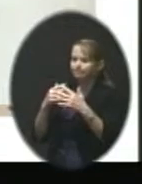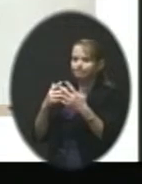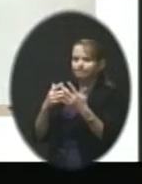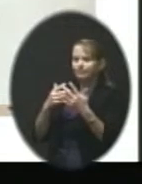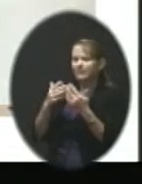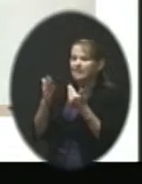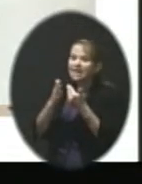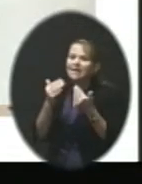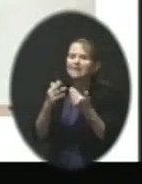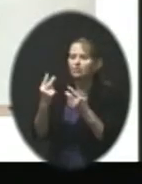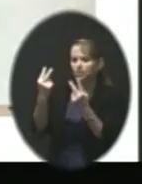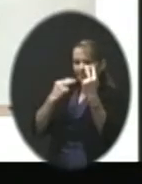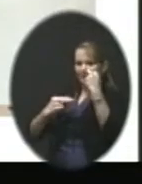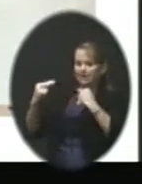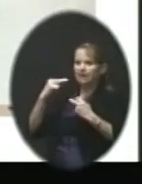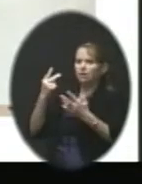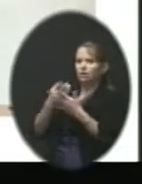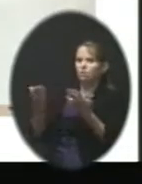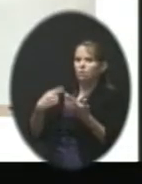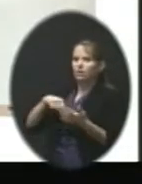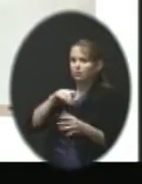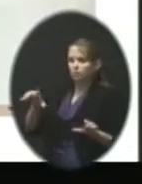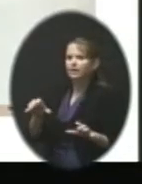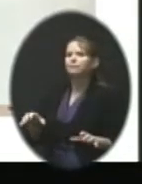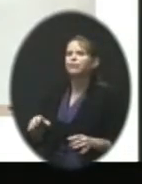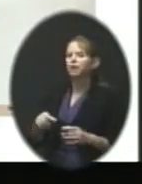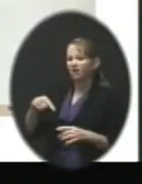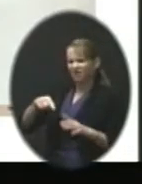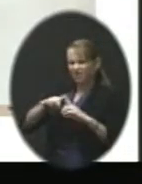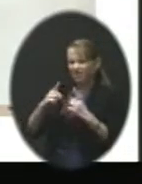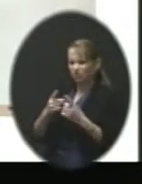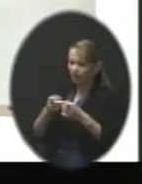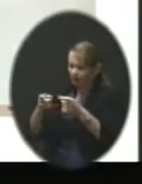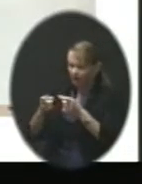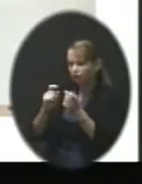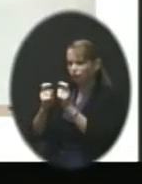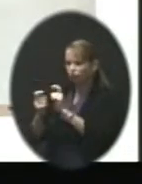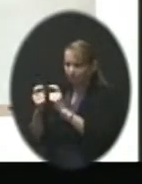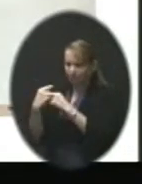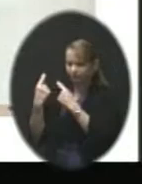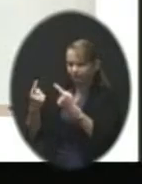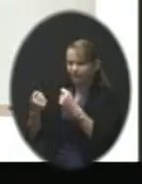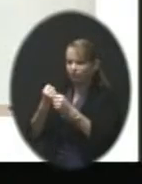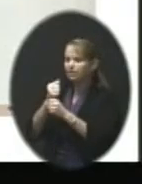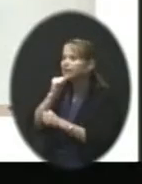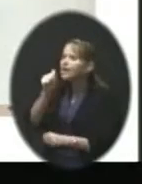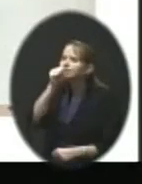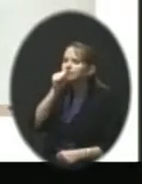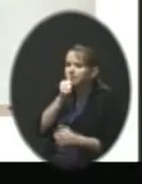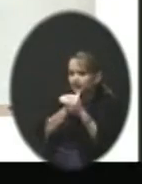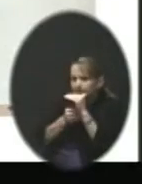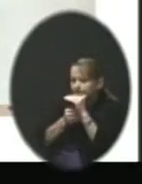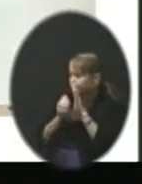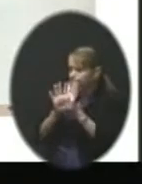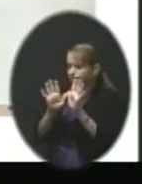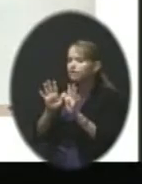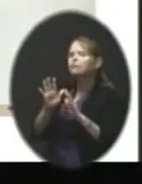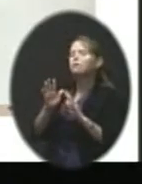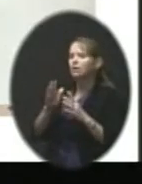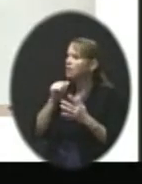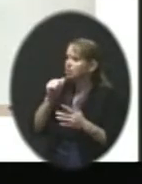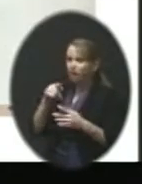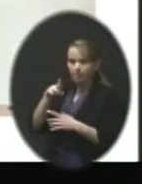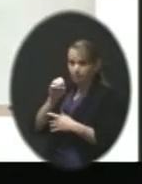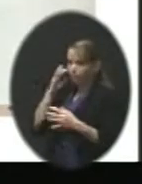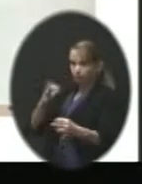handles boundary adjustments for years. And that this isn't a secret process and it's not been predetermined. And as information